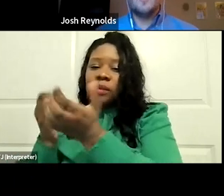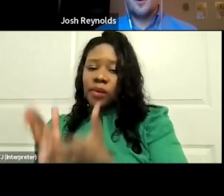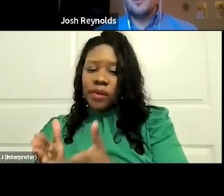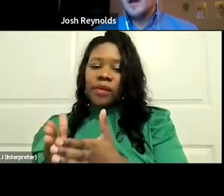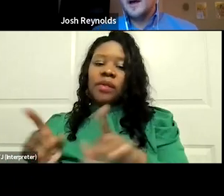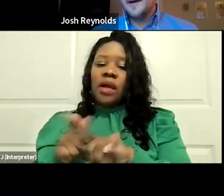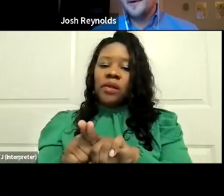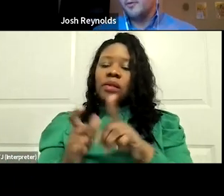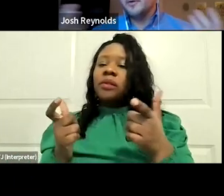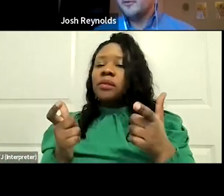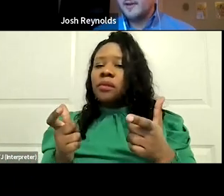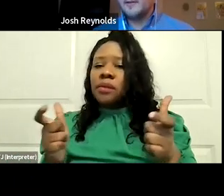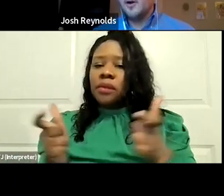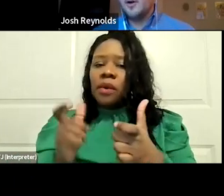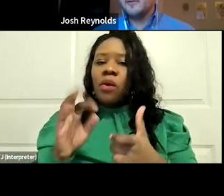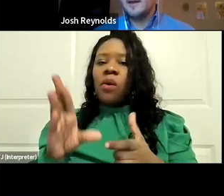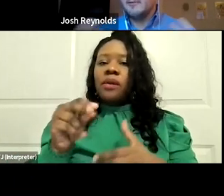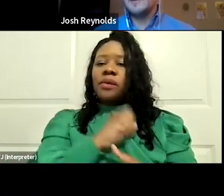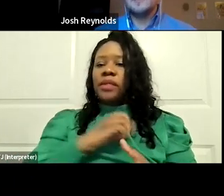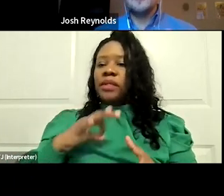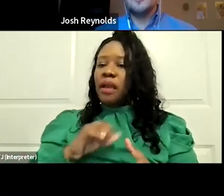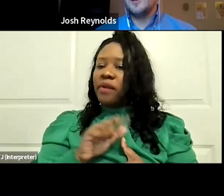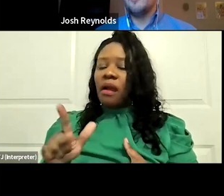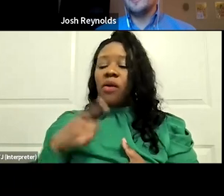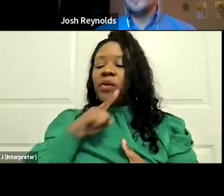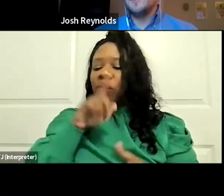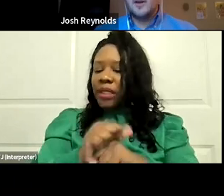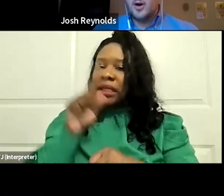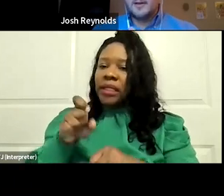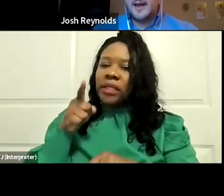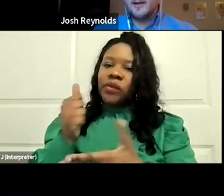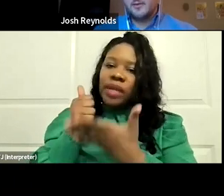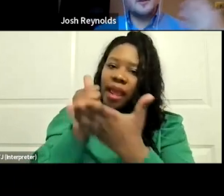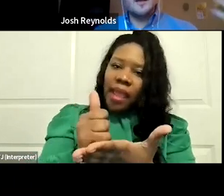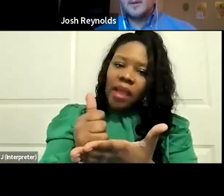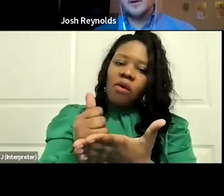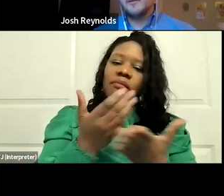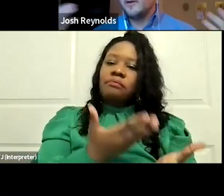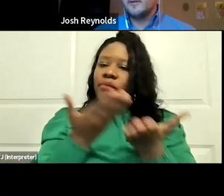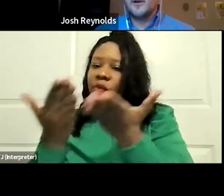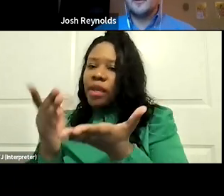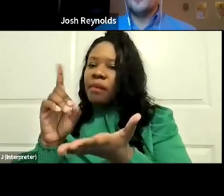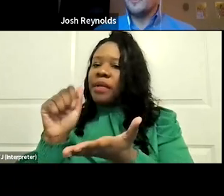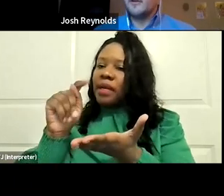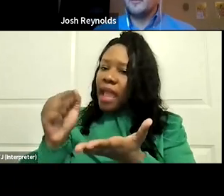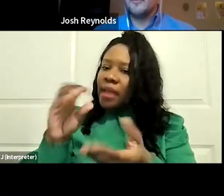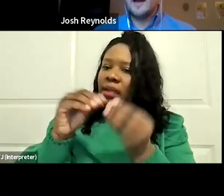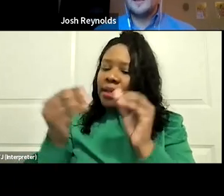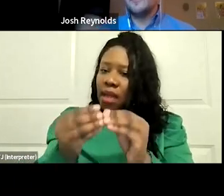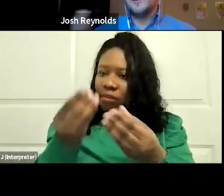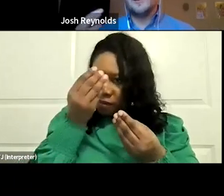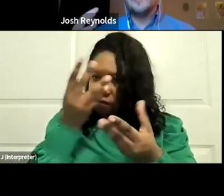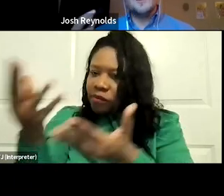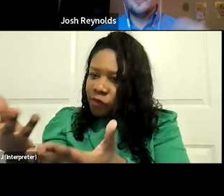a small or no staff at all. So they really need you to help bring them the hard data, which Americans for the Arts and other organizations